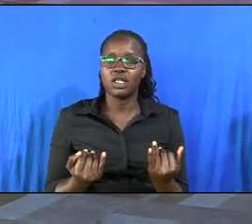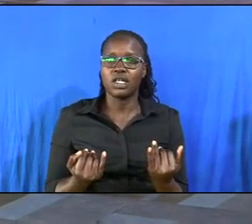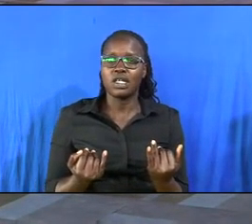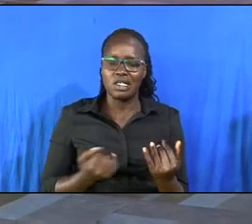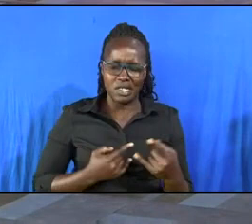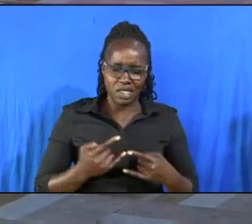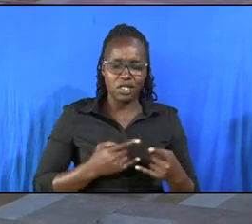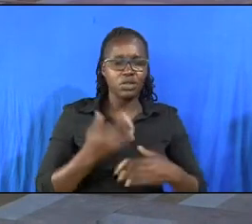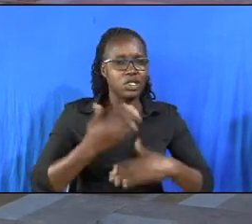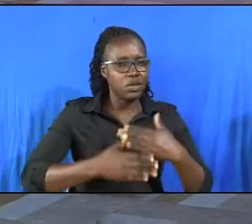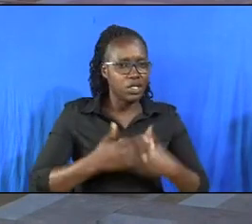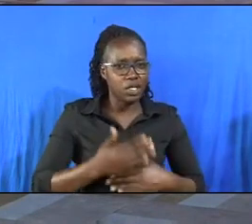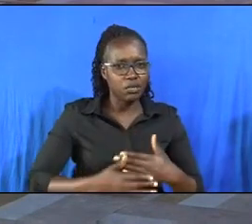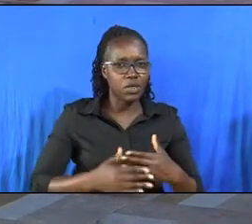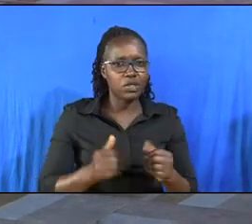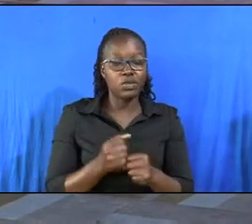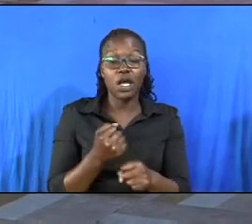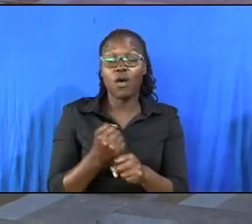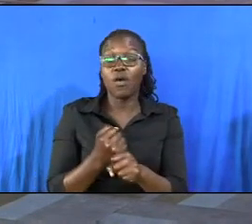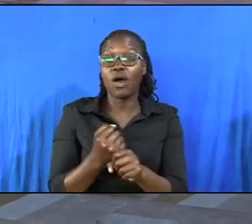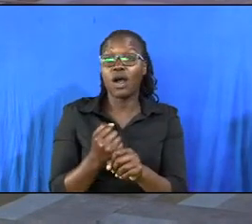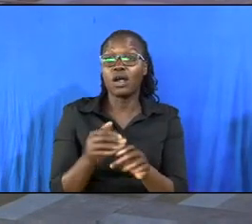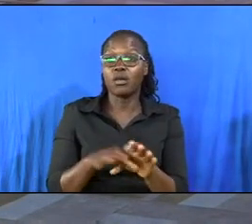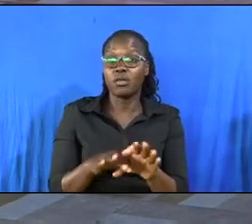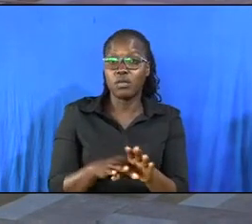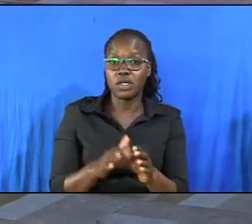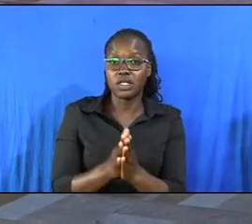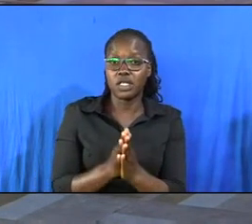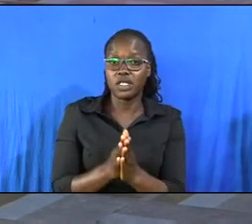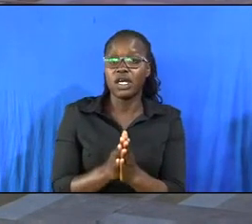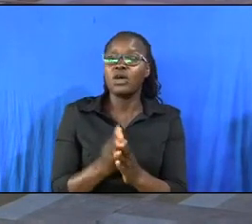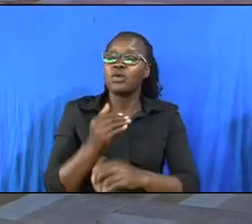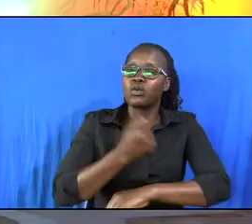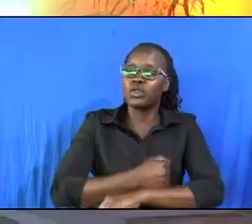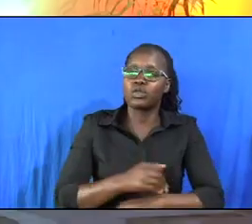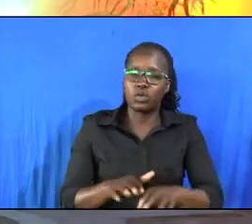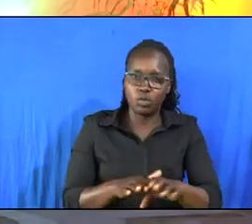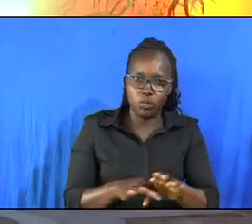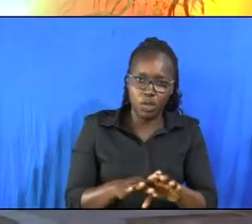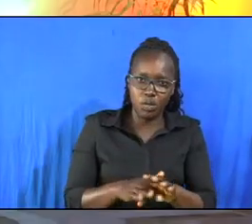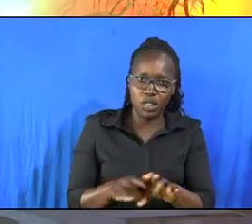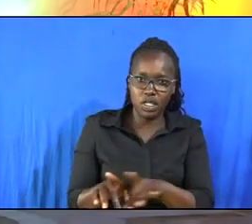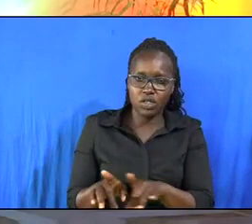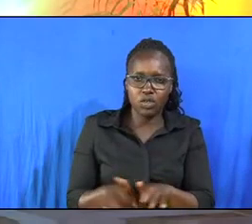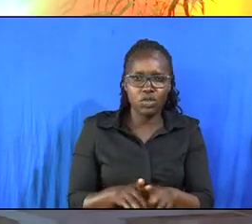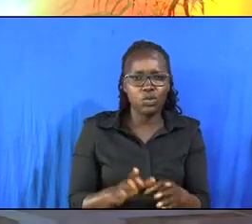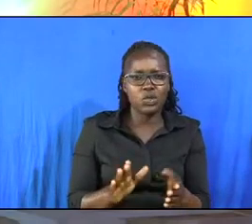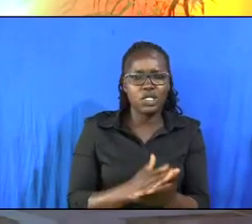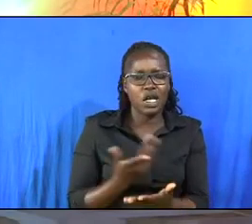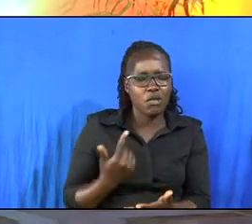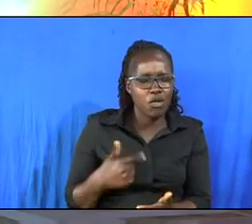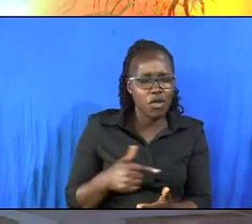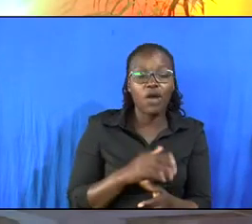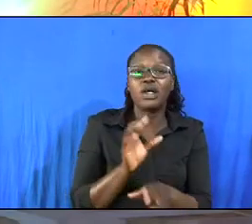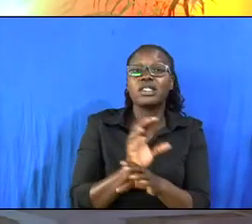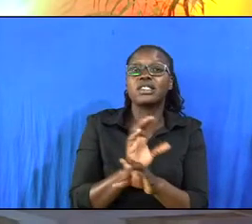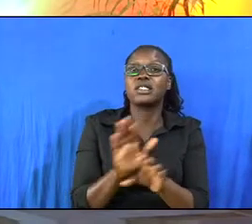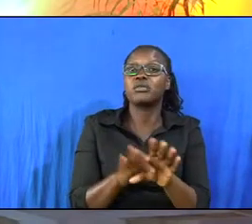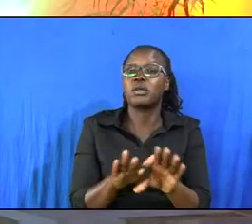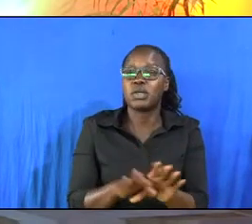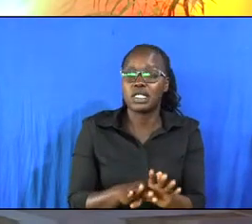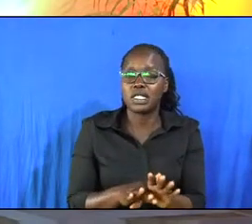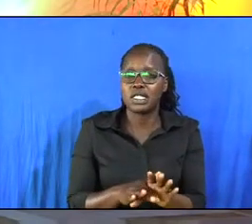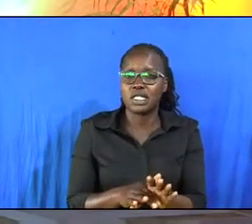our neighbors struggling with our workmates struggling with our schoolmates struggling even with some of our church members